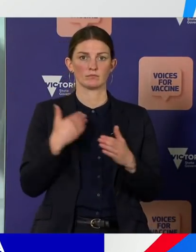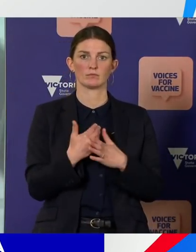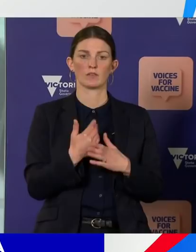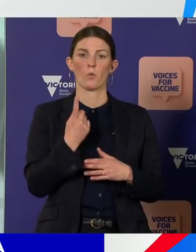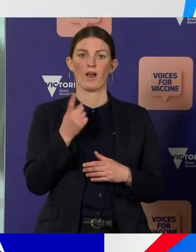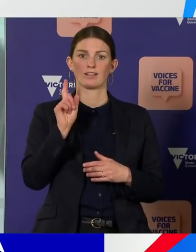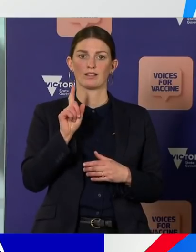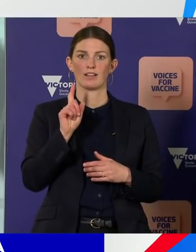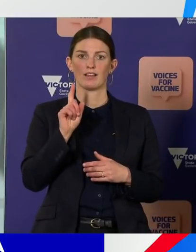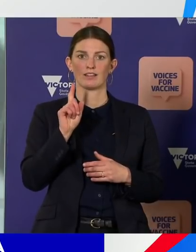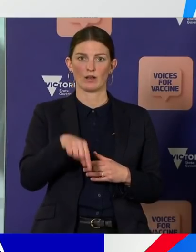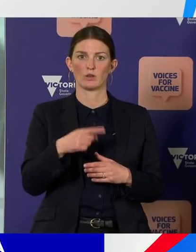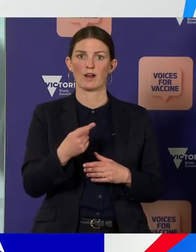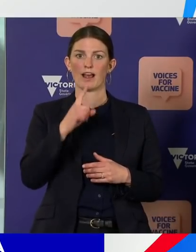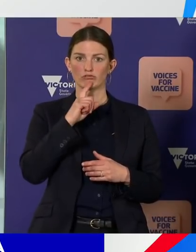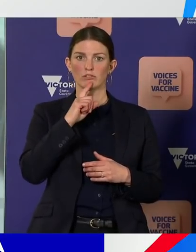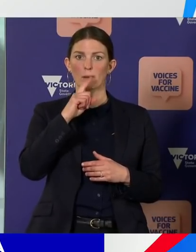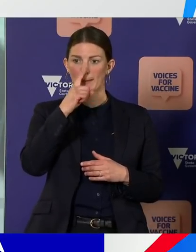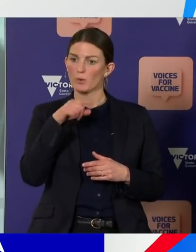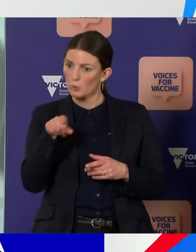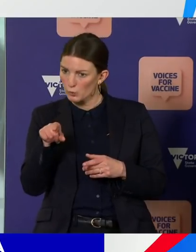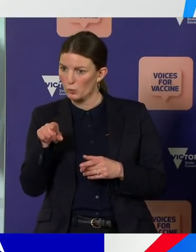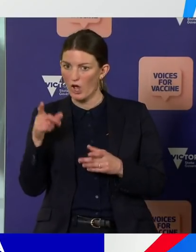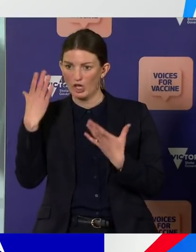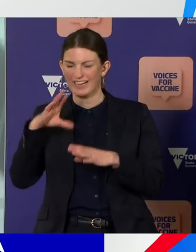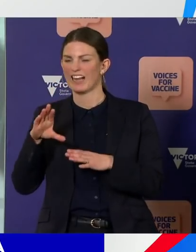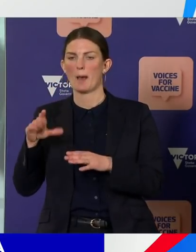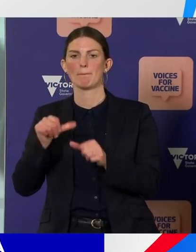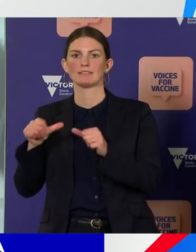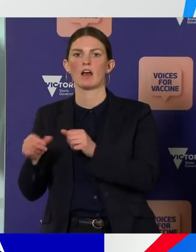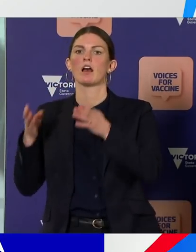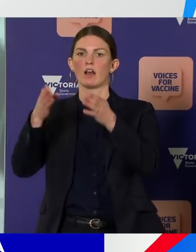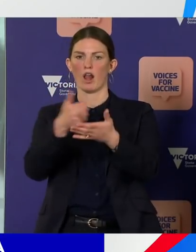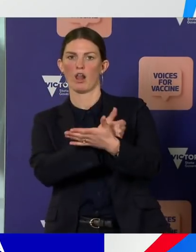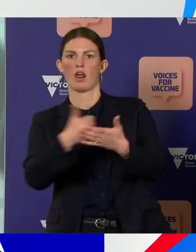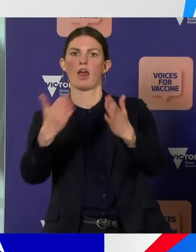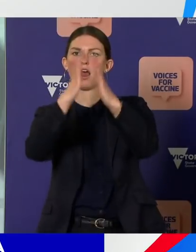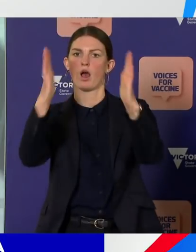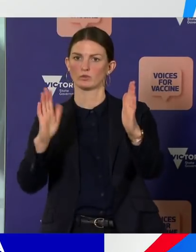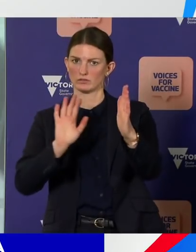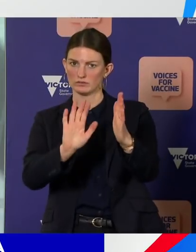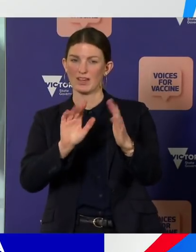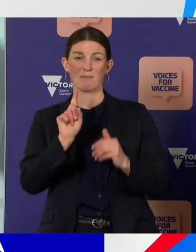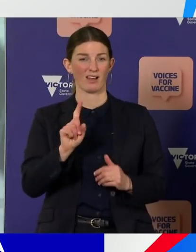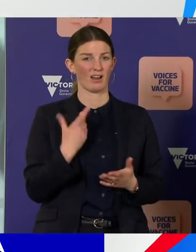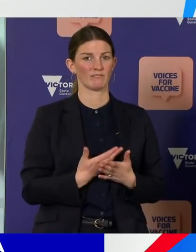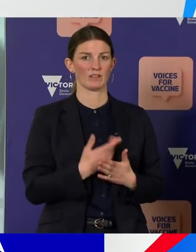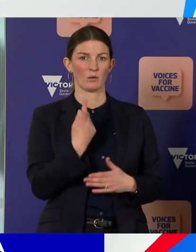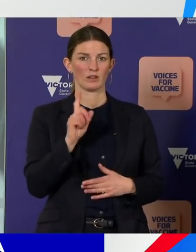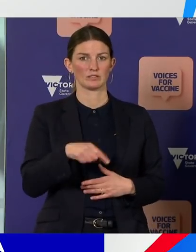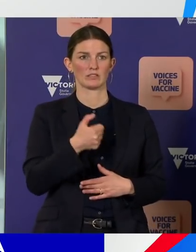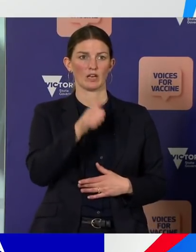households, into longer-term and secure housing. But there are still 1,600 people who are in